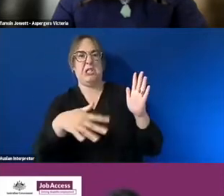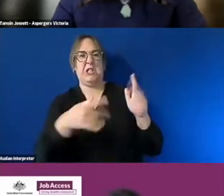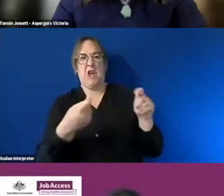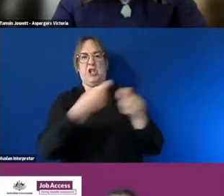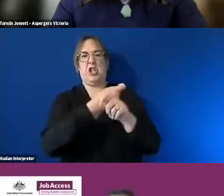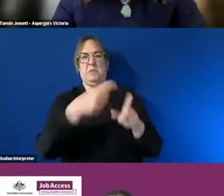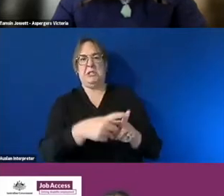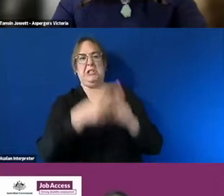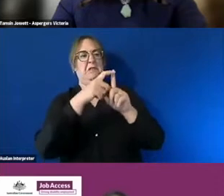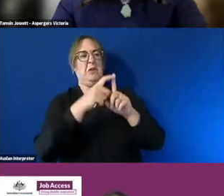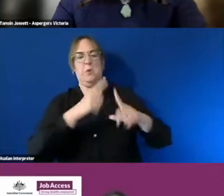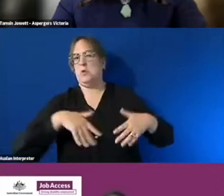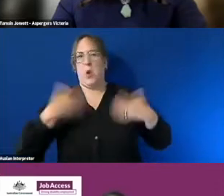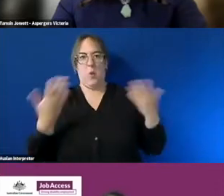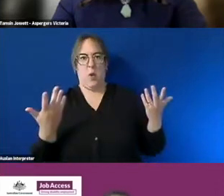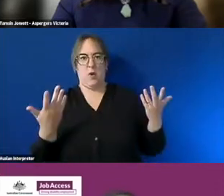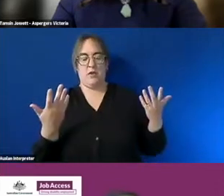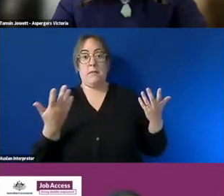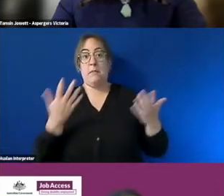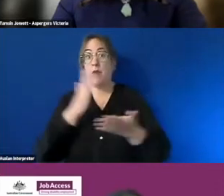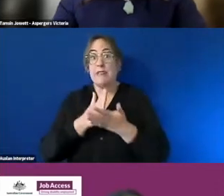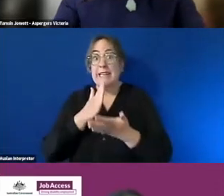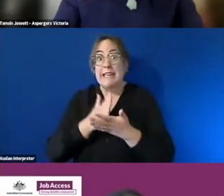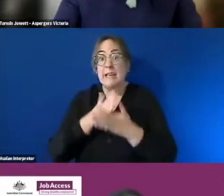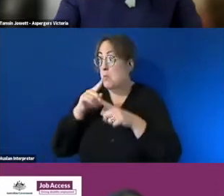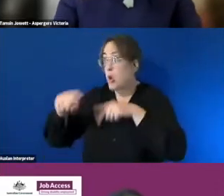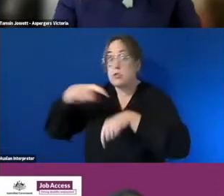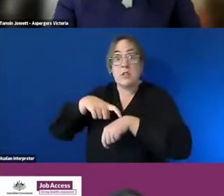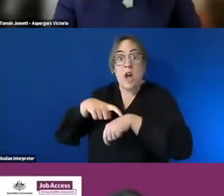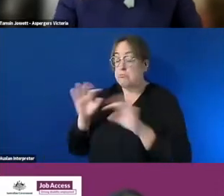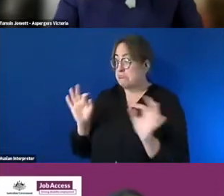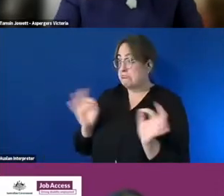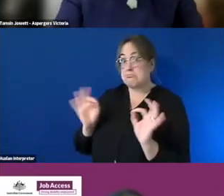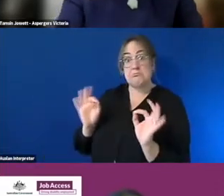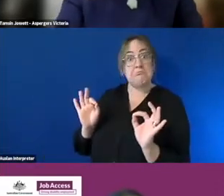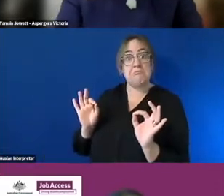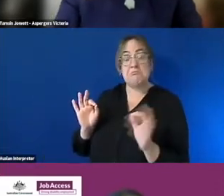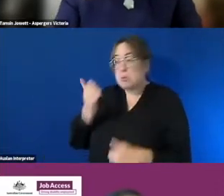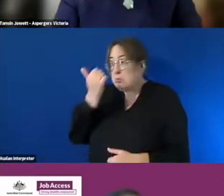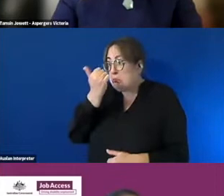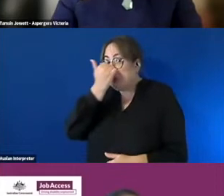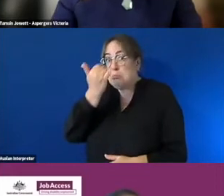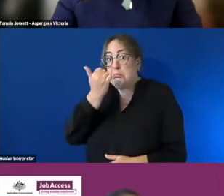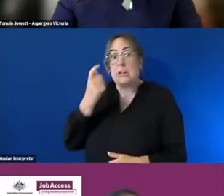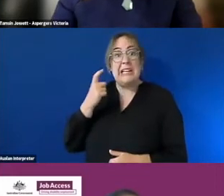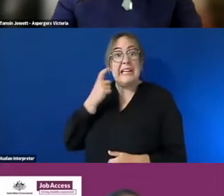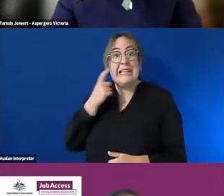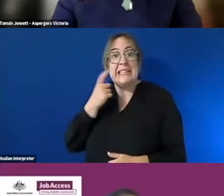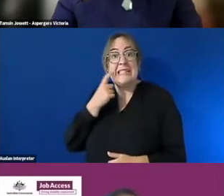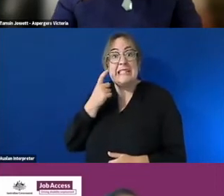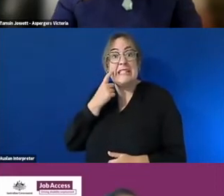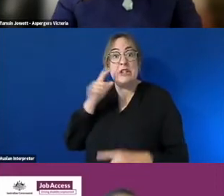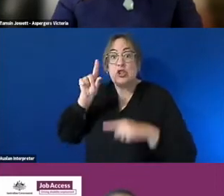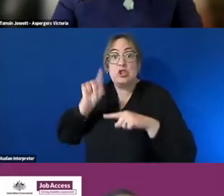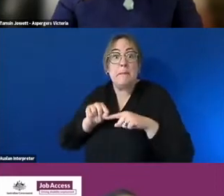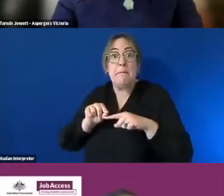reality is um they're really not um most of them are you know very um very easy to implement and um